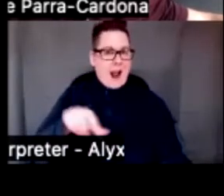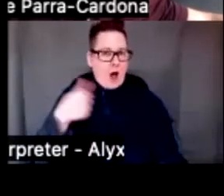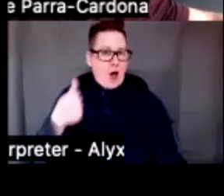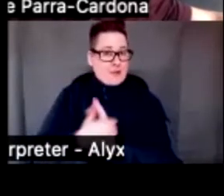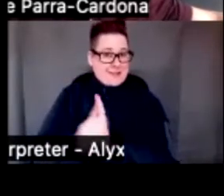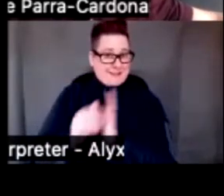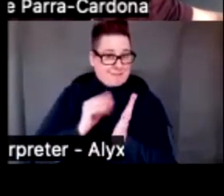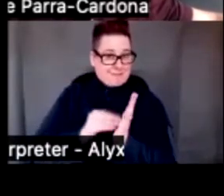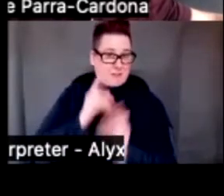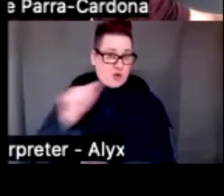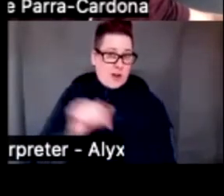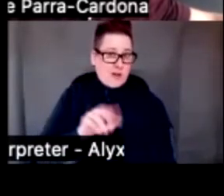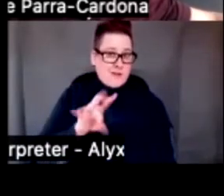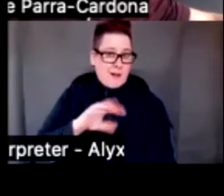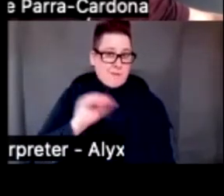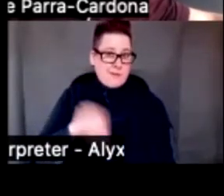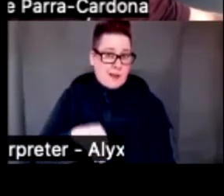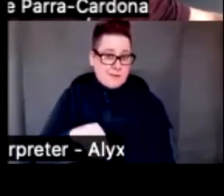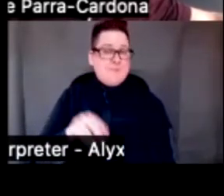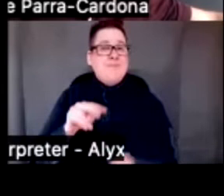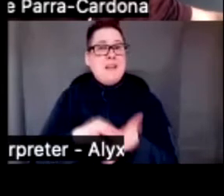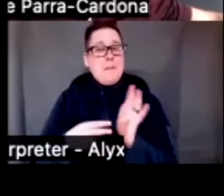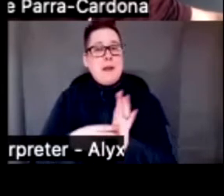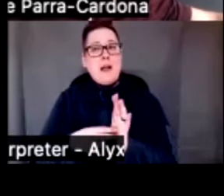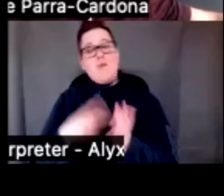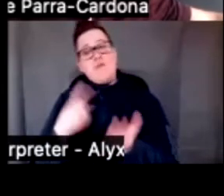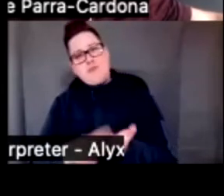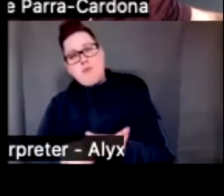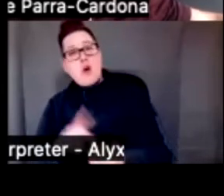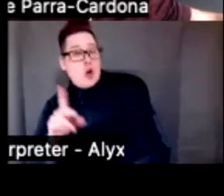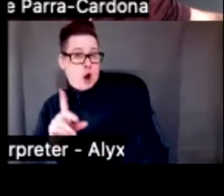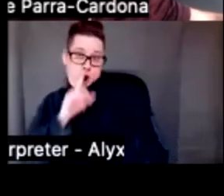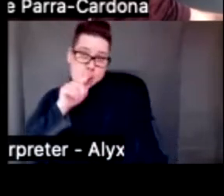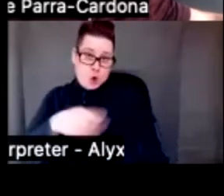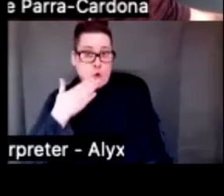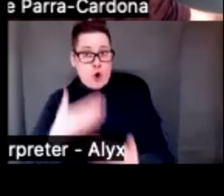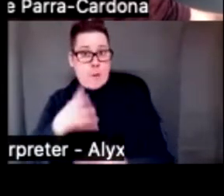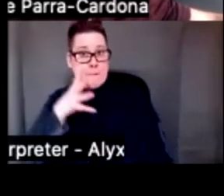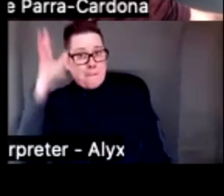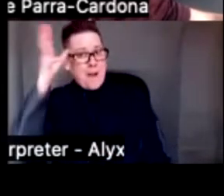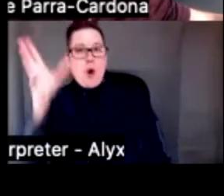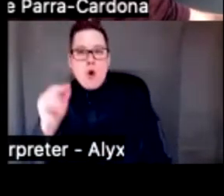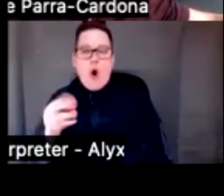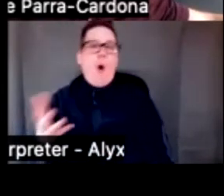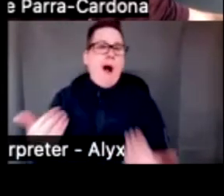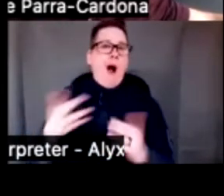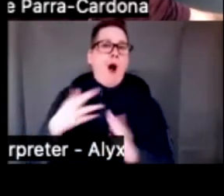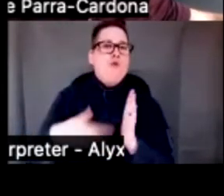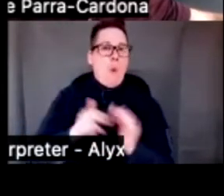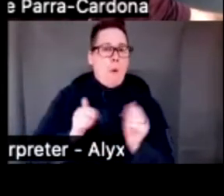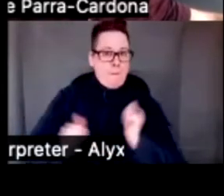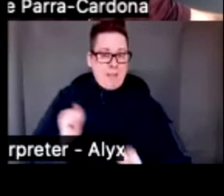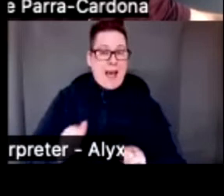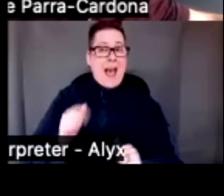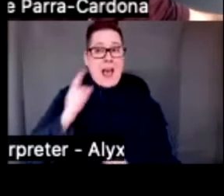75% of the time. So rather than talking about are you doing good parenting, so engage parents in role plays and then when it's their turn